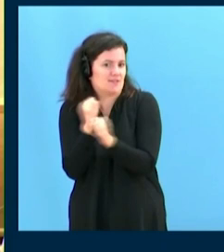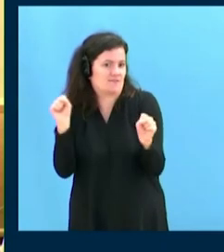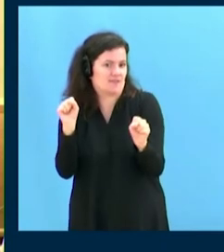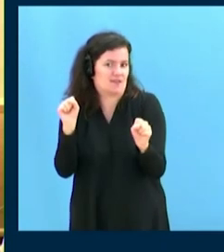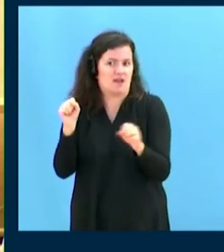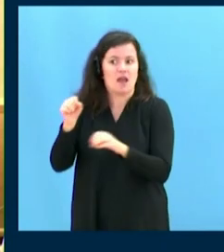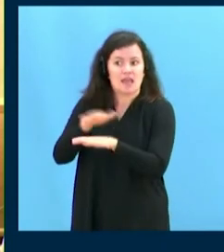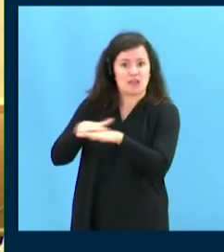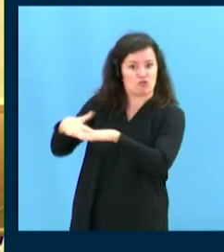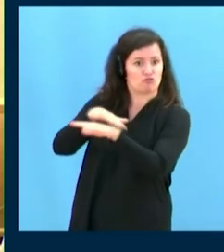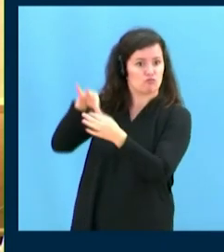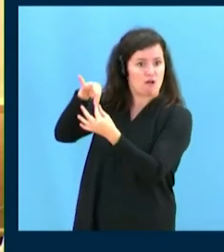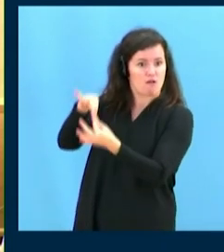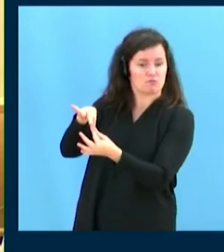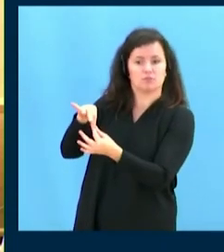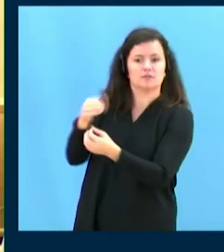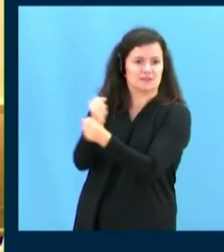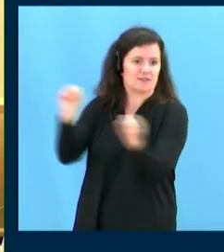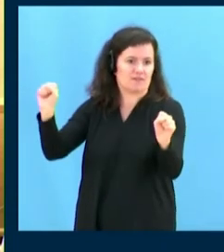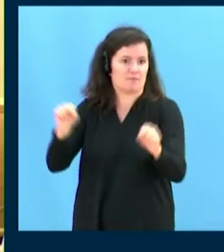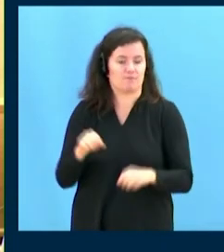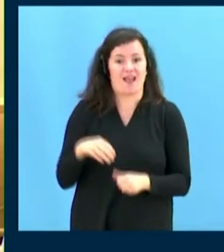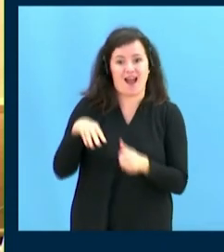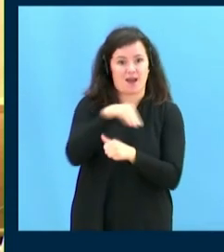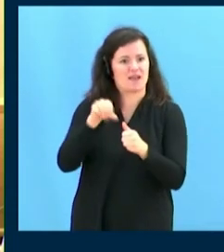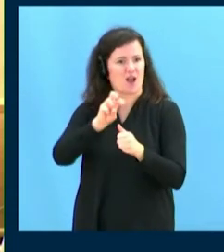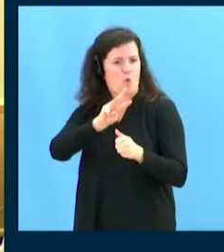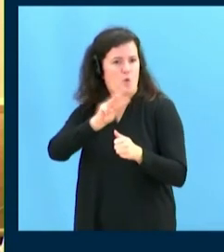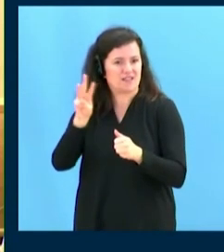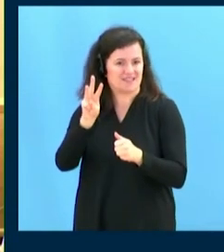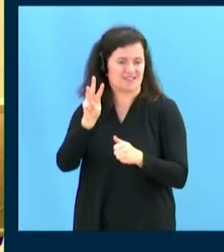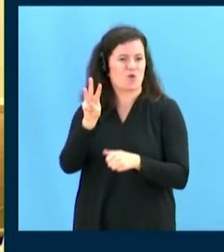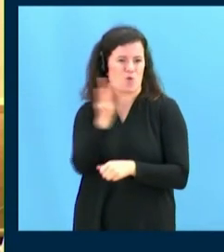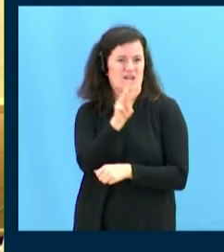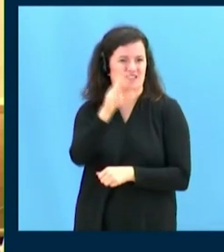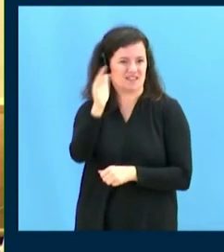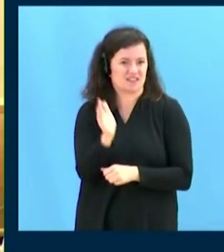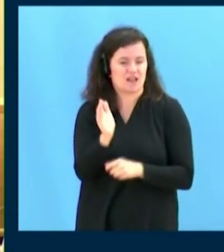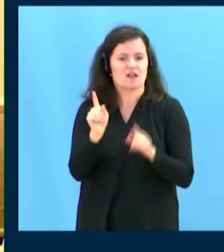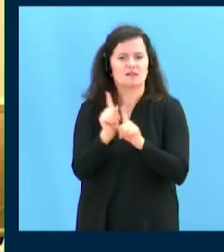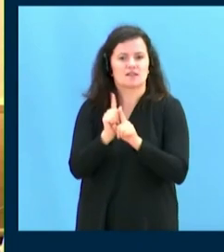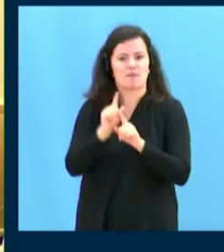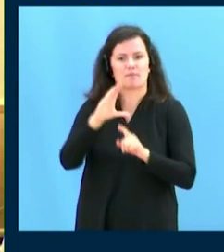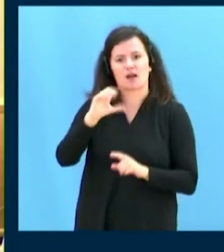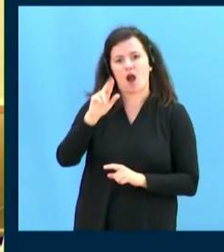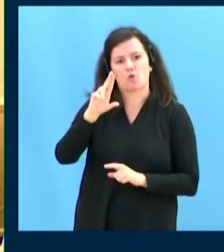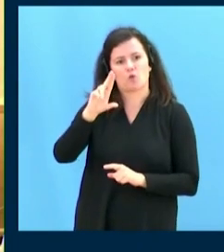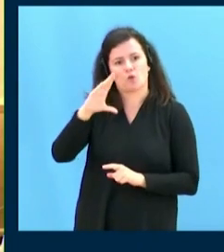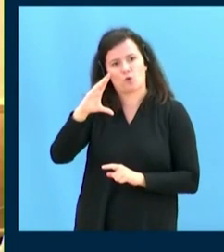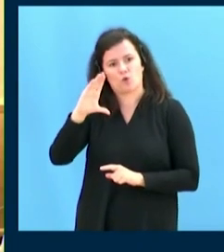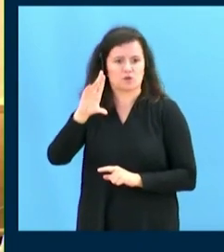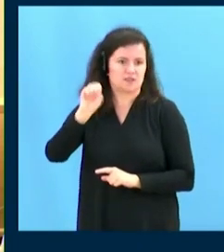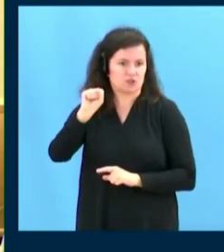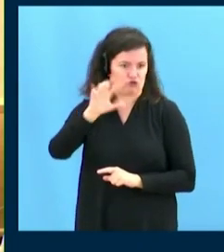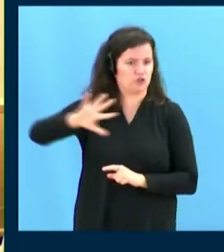Assembly of Armenians of Western Armenia for the Eastern Europe, Central Asia and Transcaucasus region supports this proposal and